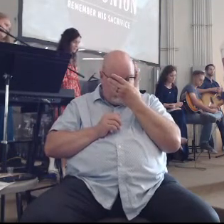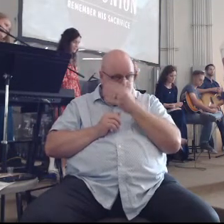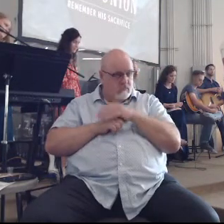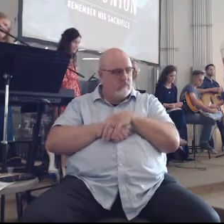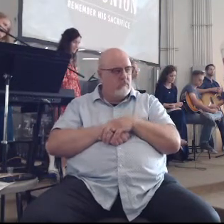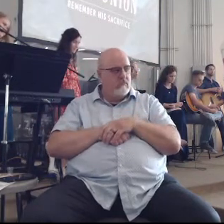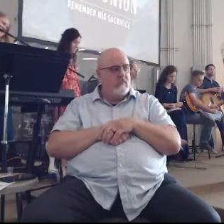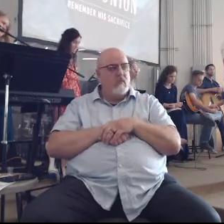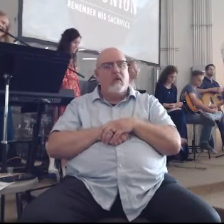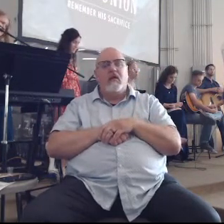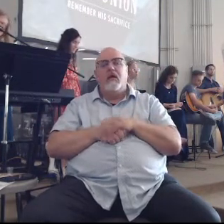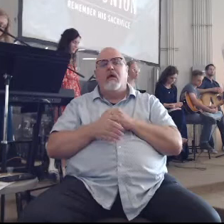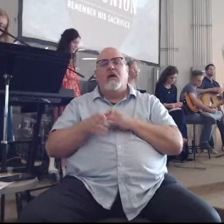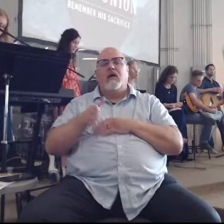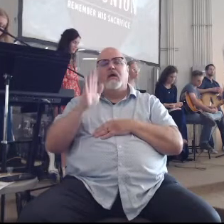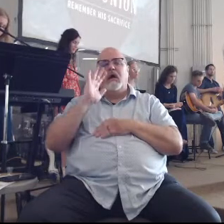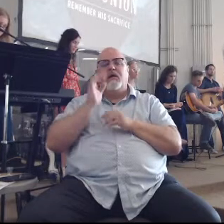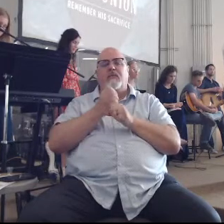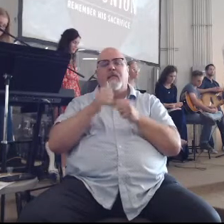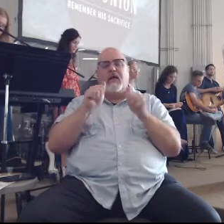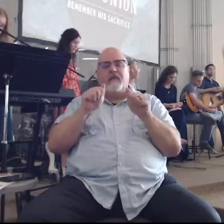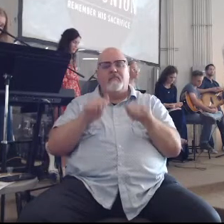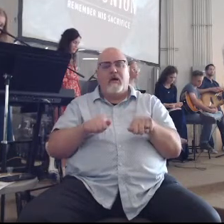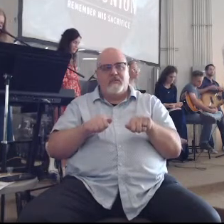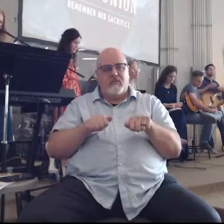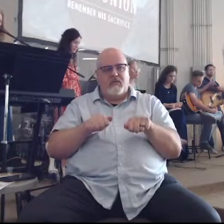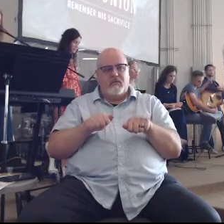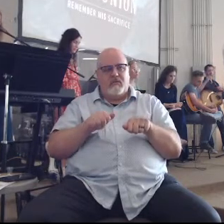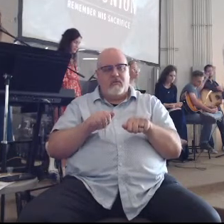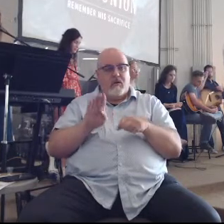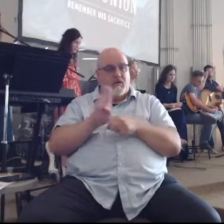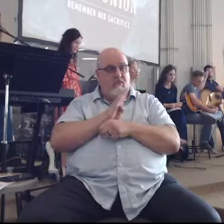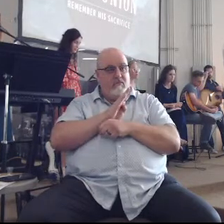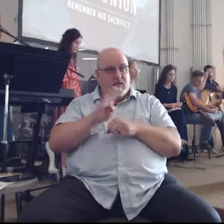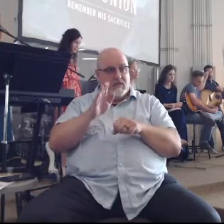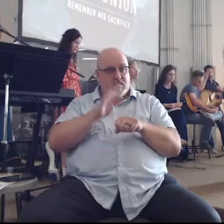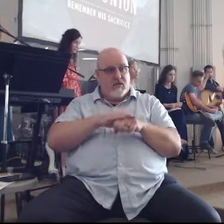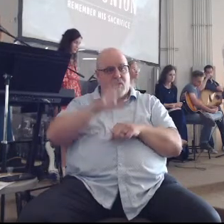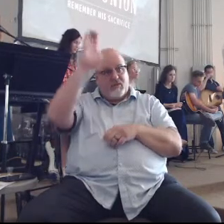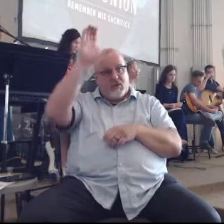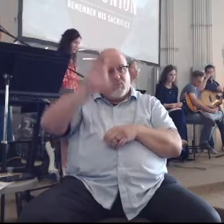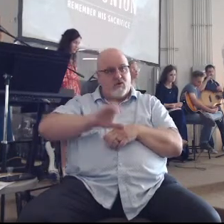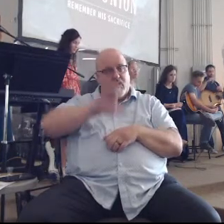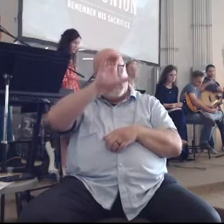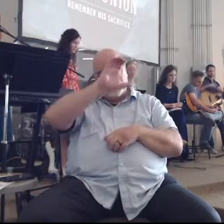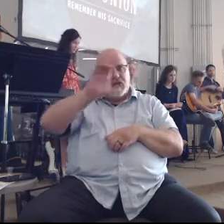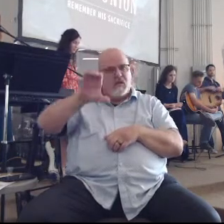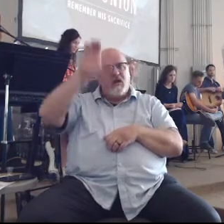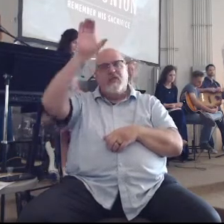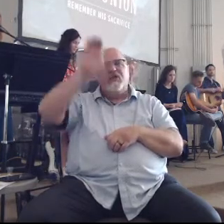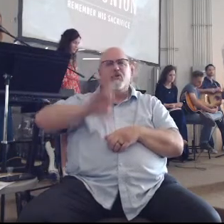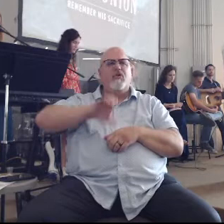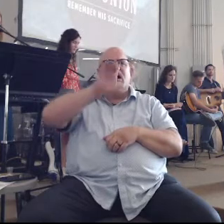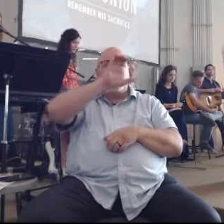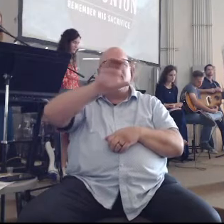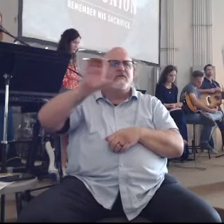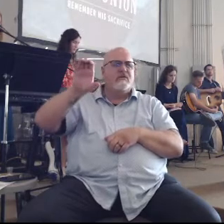and God made that possible by doing business on the cross the cross was a transaction